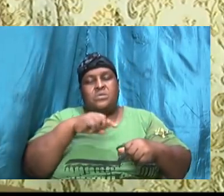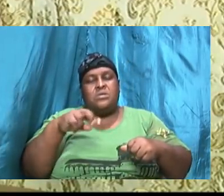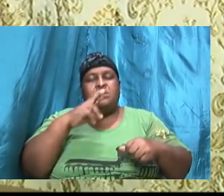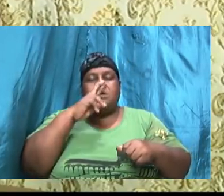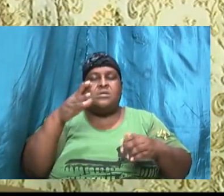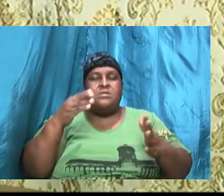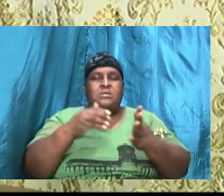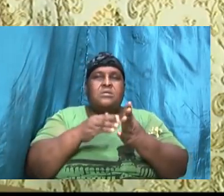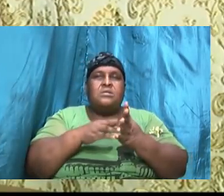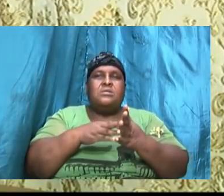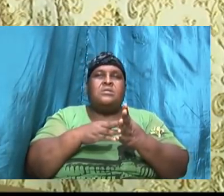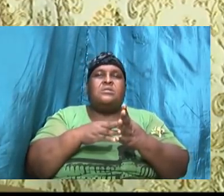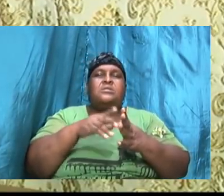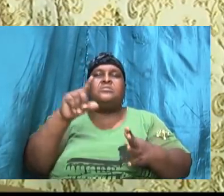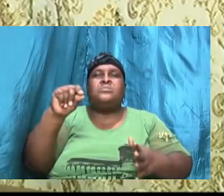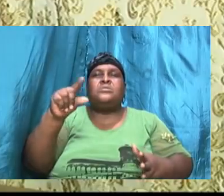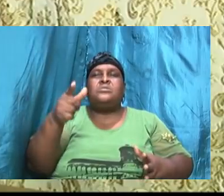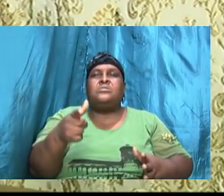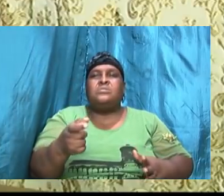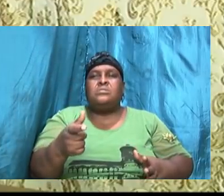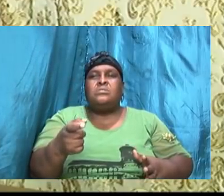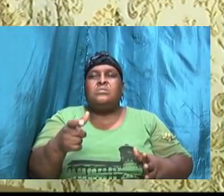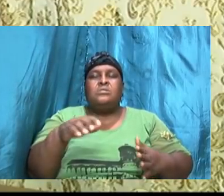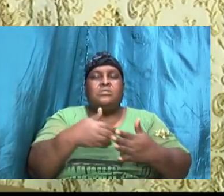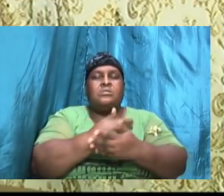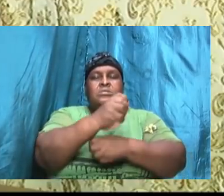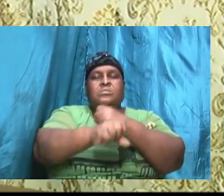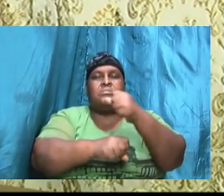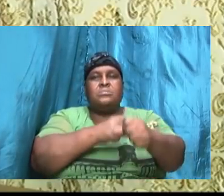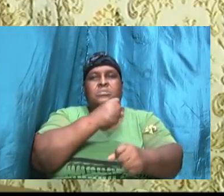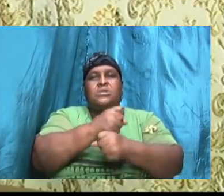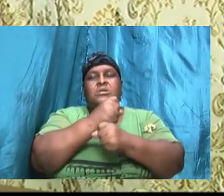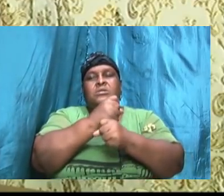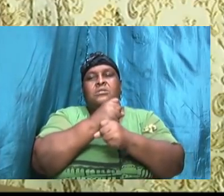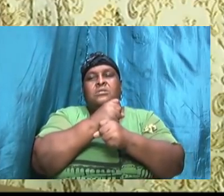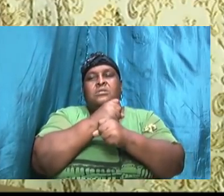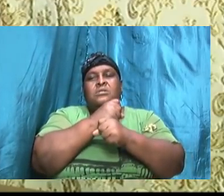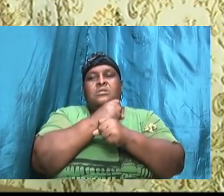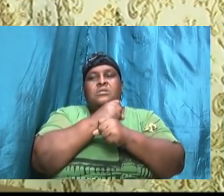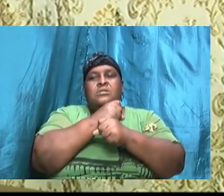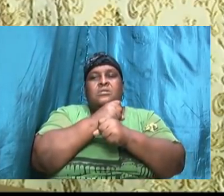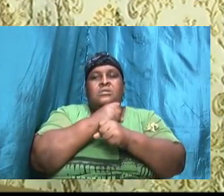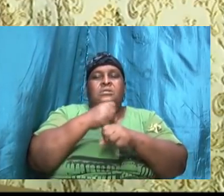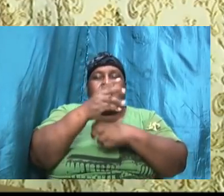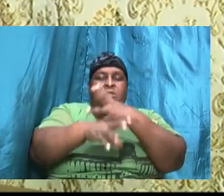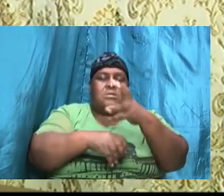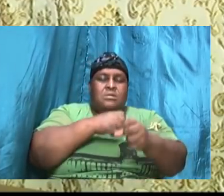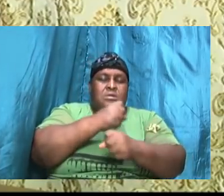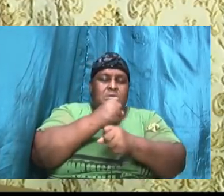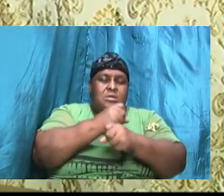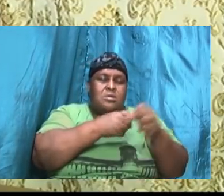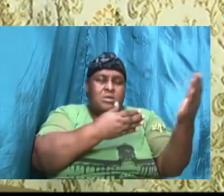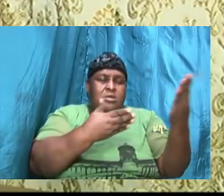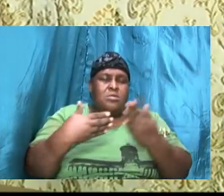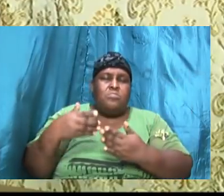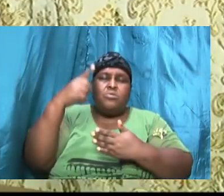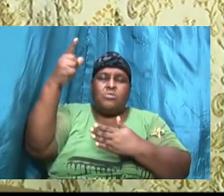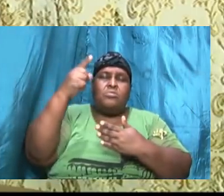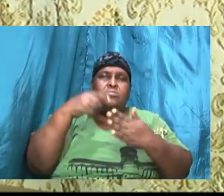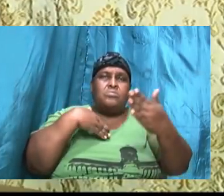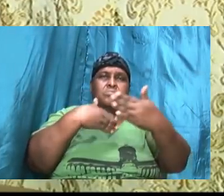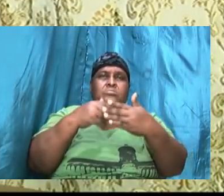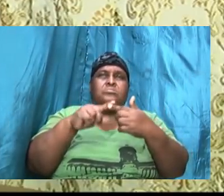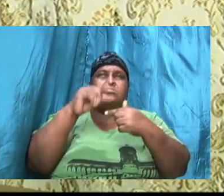in 2021, a new year, Lord Jesus. A year, God, which brings us closer to your coming.